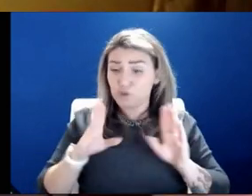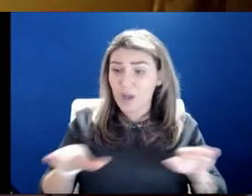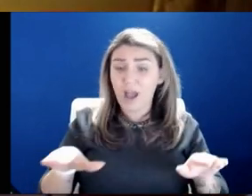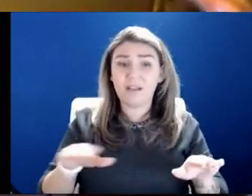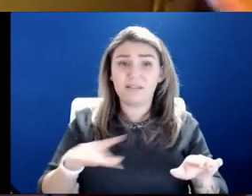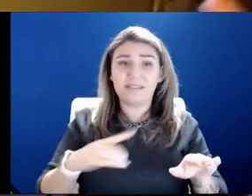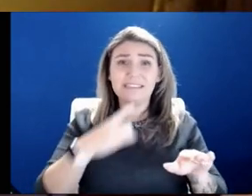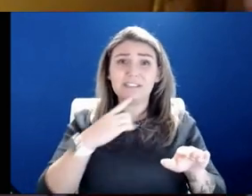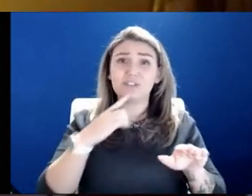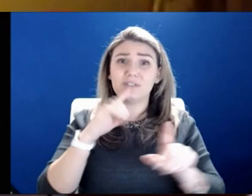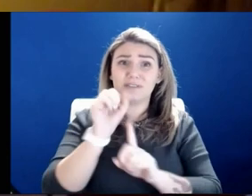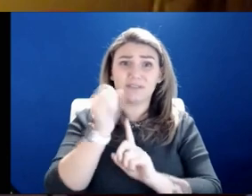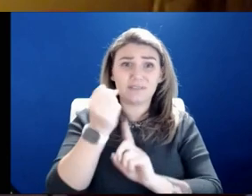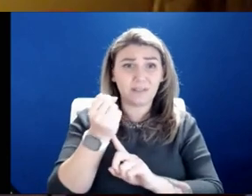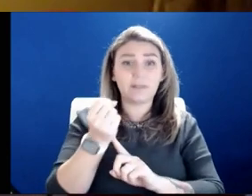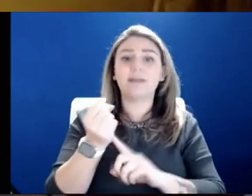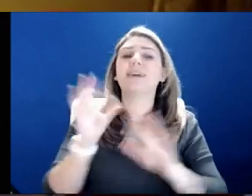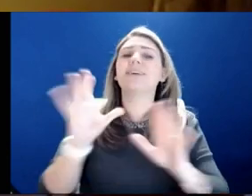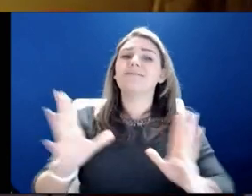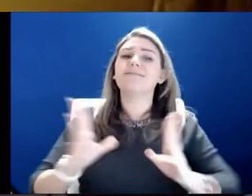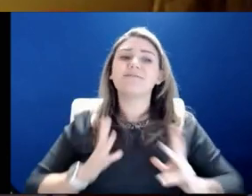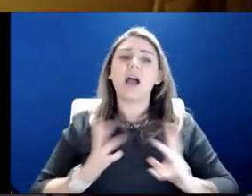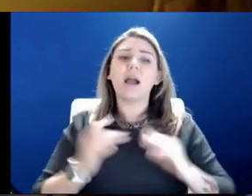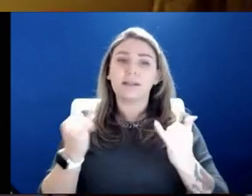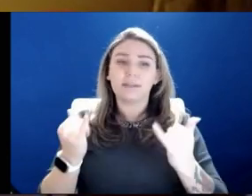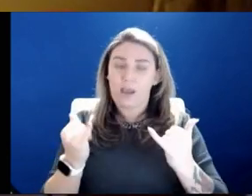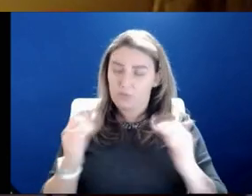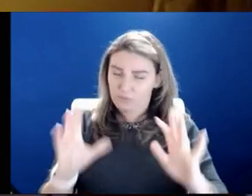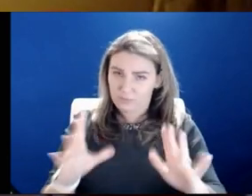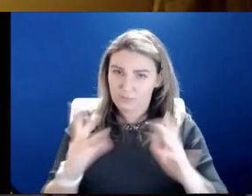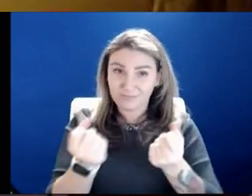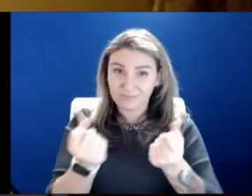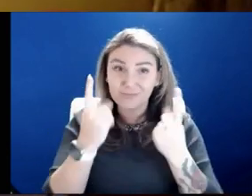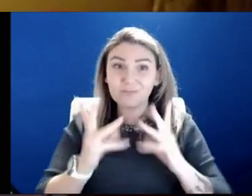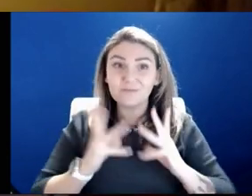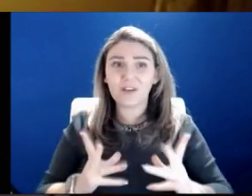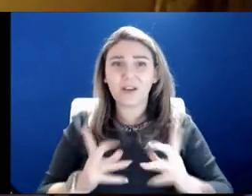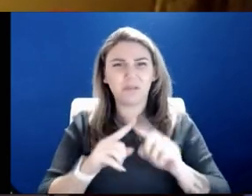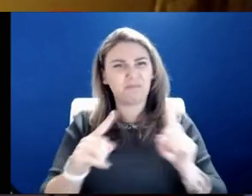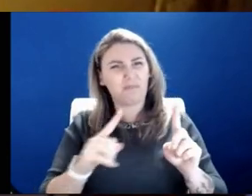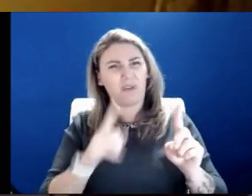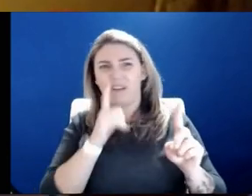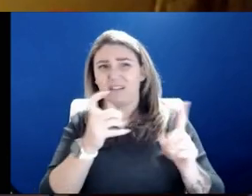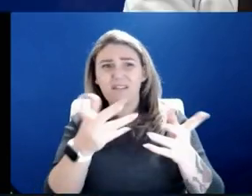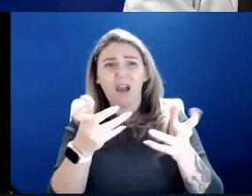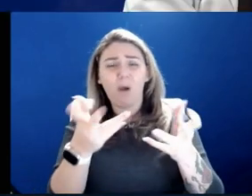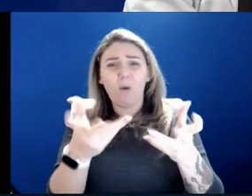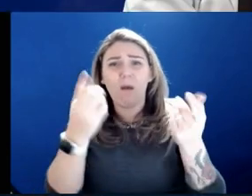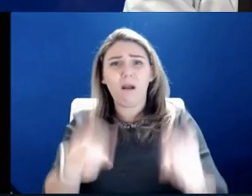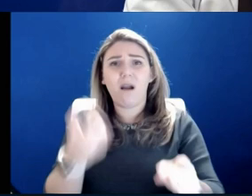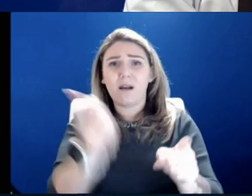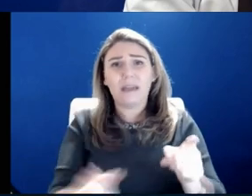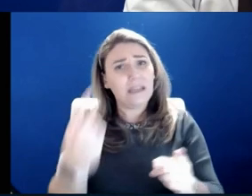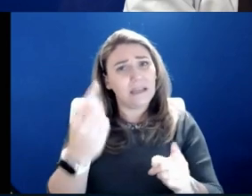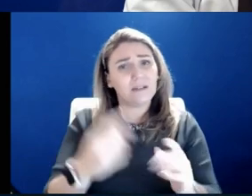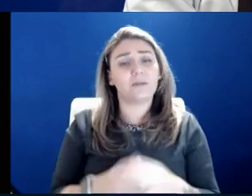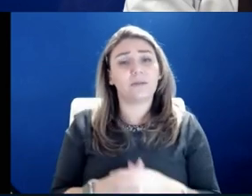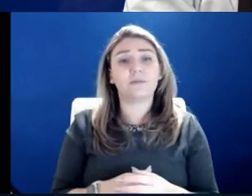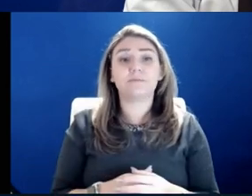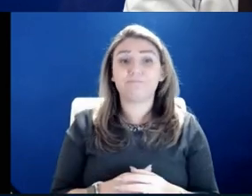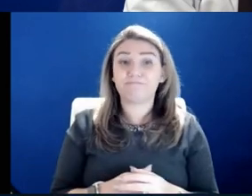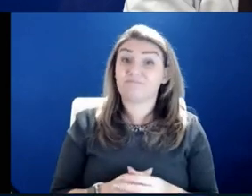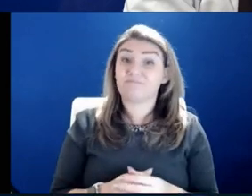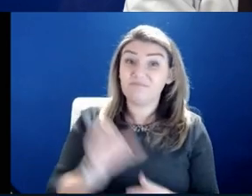situation. fine now, don't get me wrong. But, you know, I don't wish that on anybody. Yeah, I think, I think that's